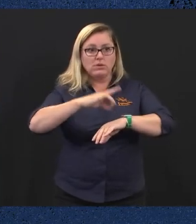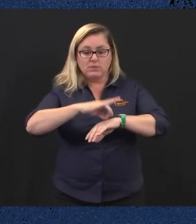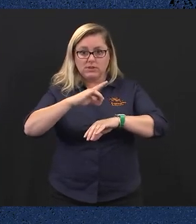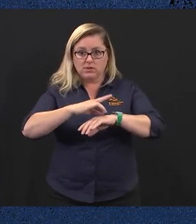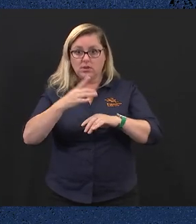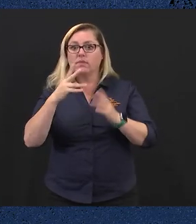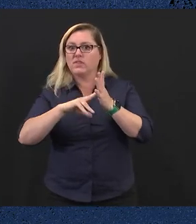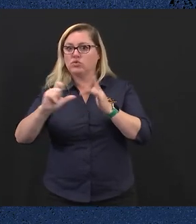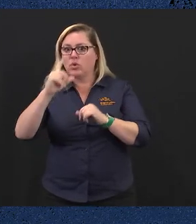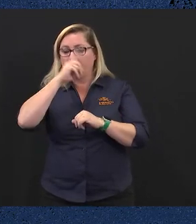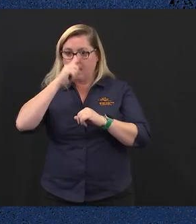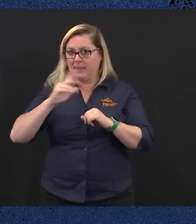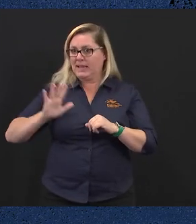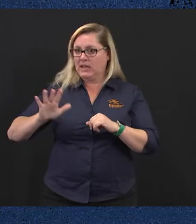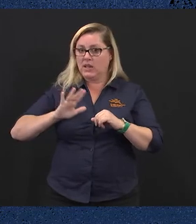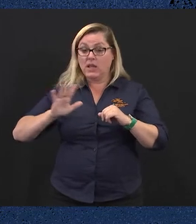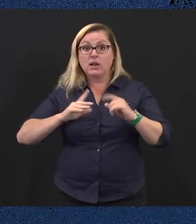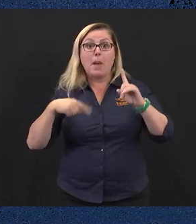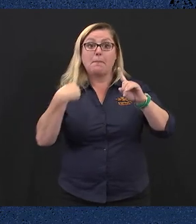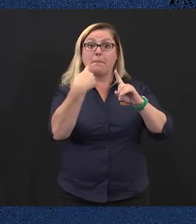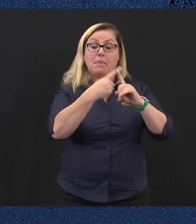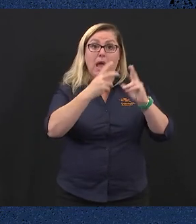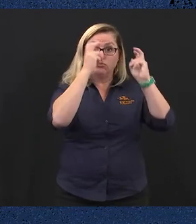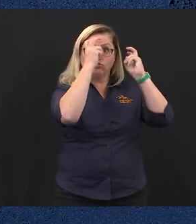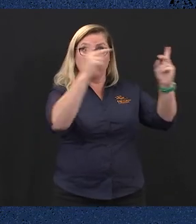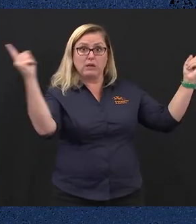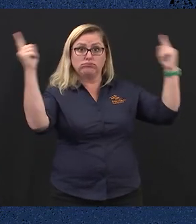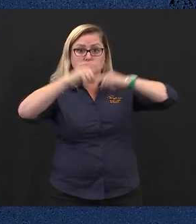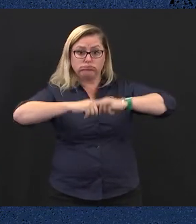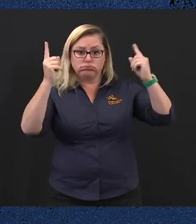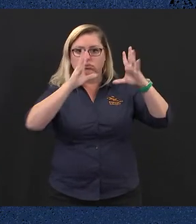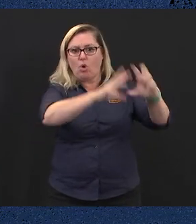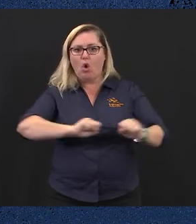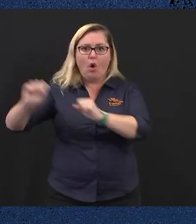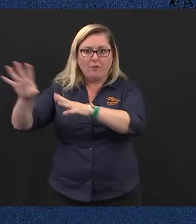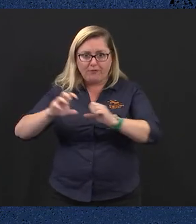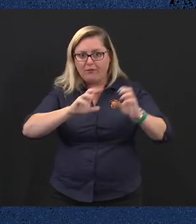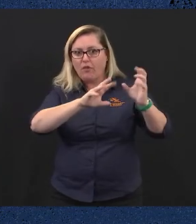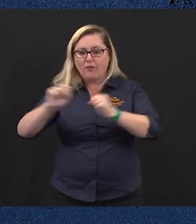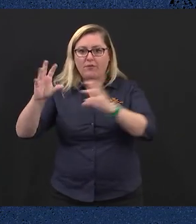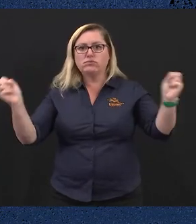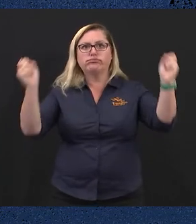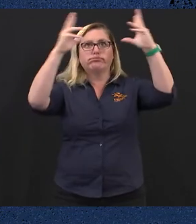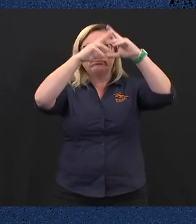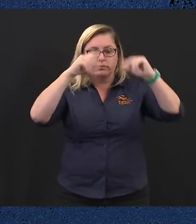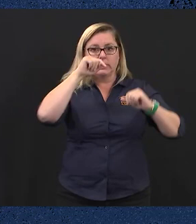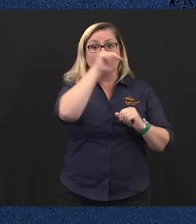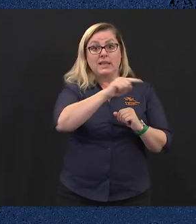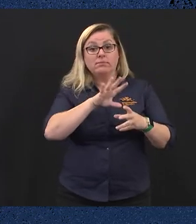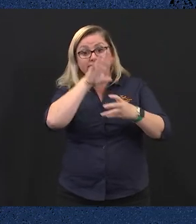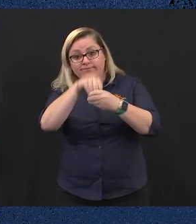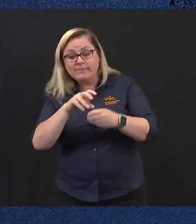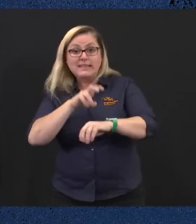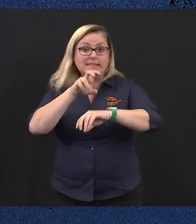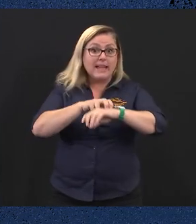removing level crossings as part of the big build. The Government has introduced free TAFE courses, invested in renewable